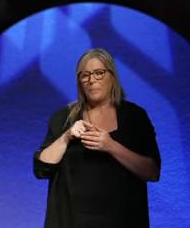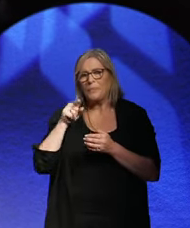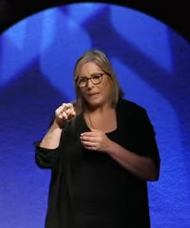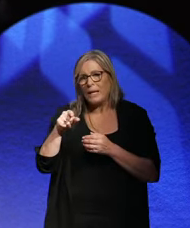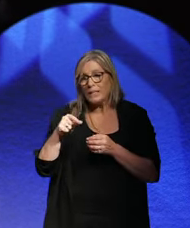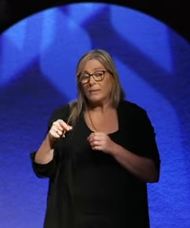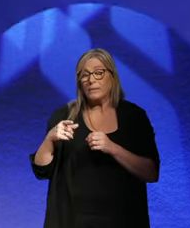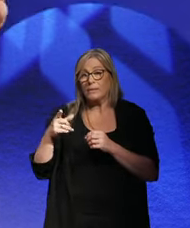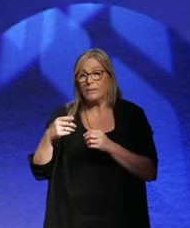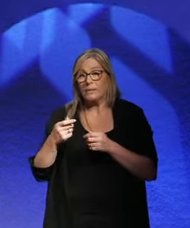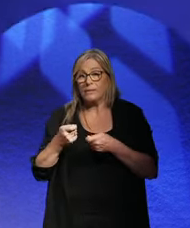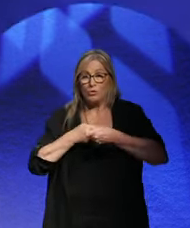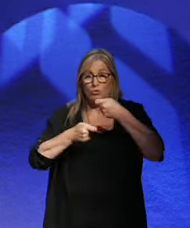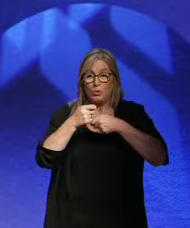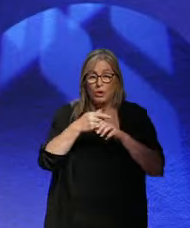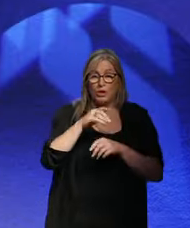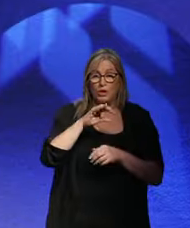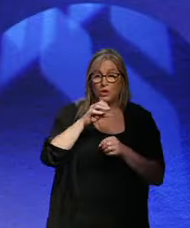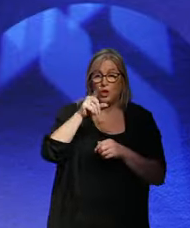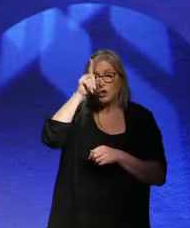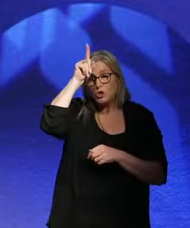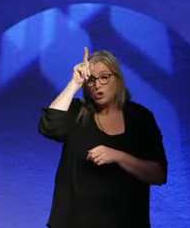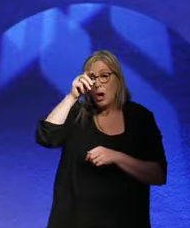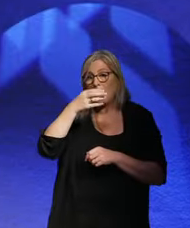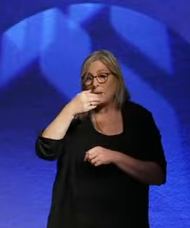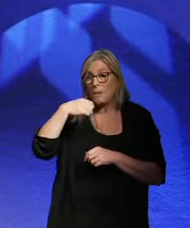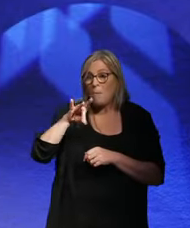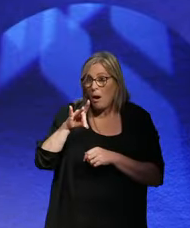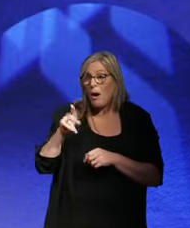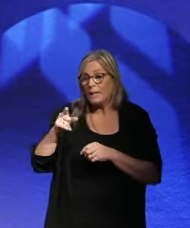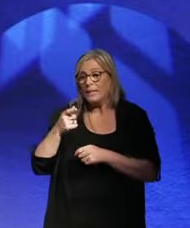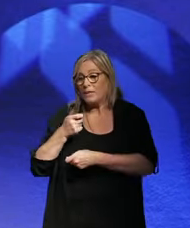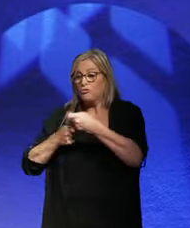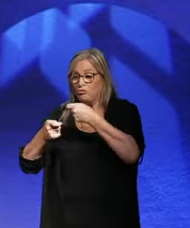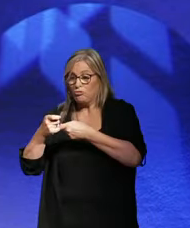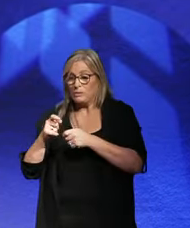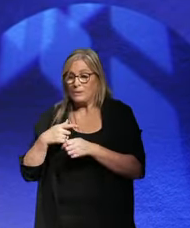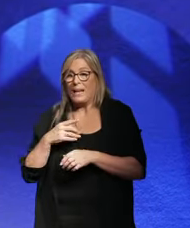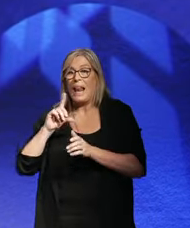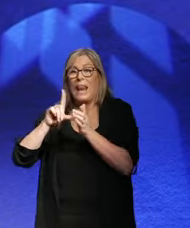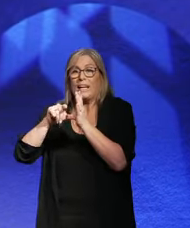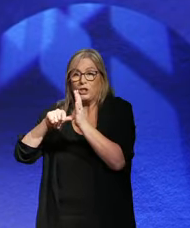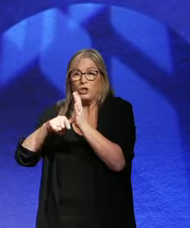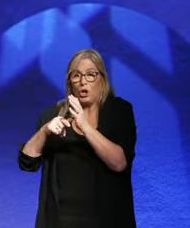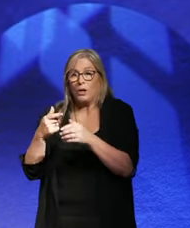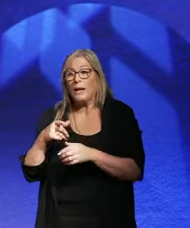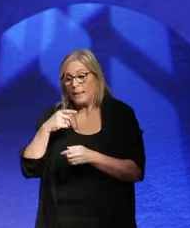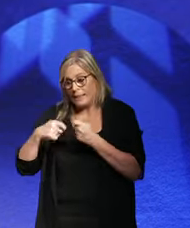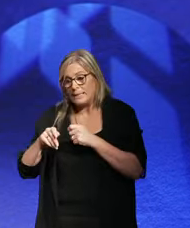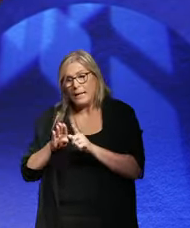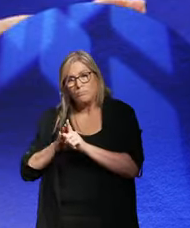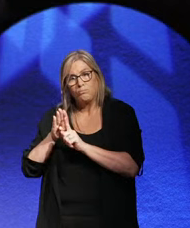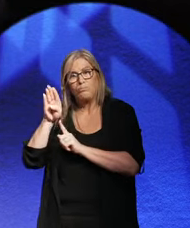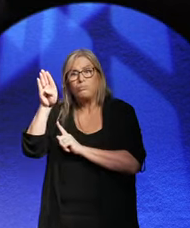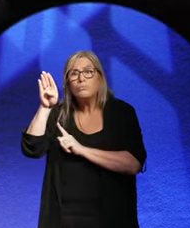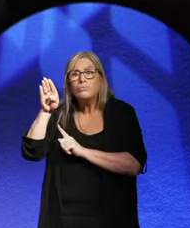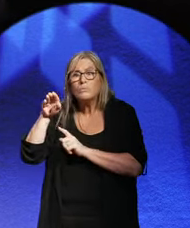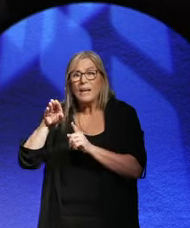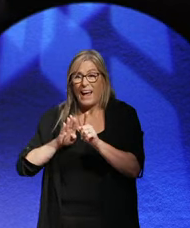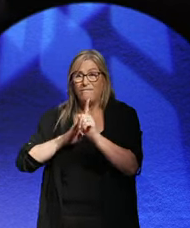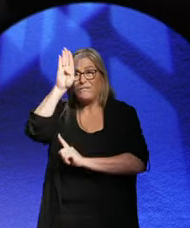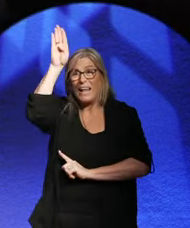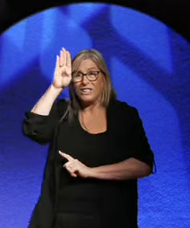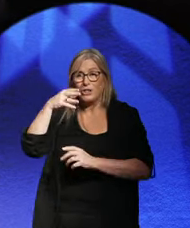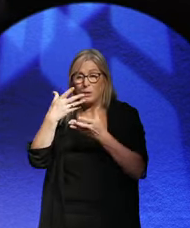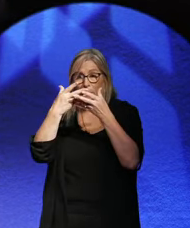the German Mark, which was then reintroduced in its new form. And that stabilised the situation. The inflation went away.